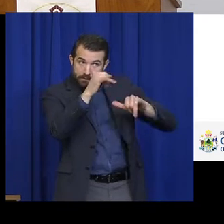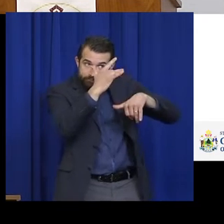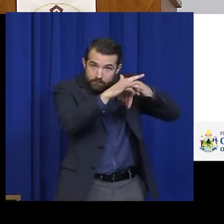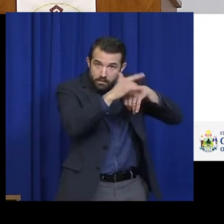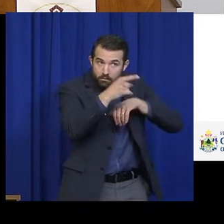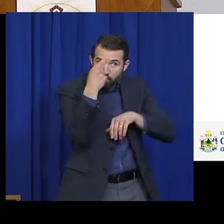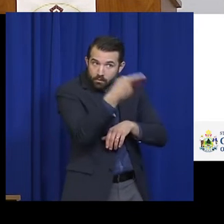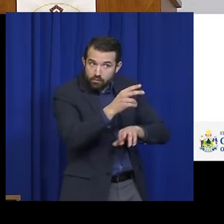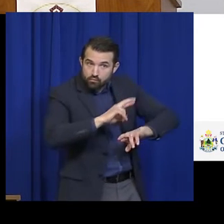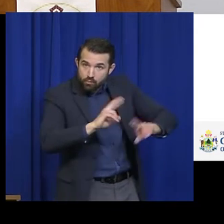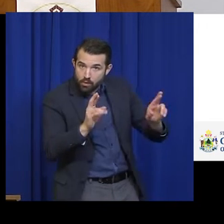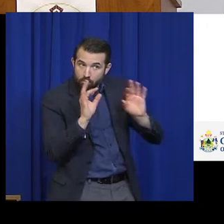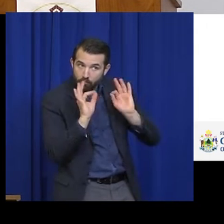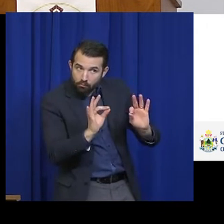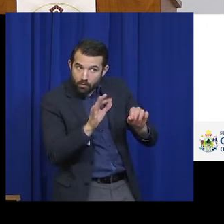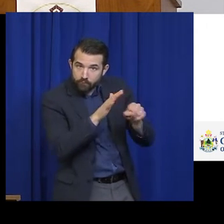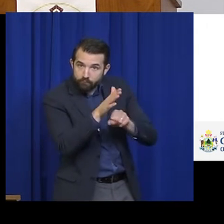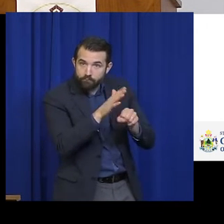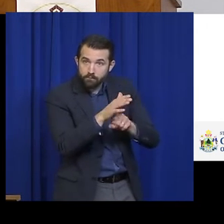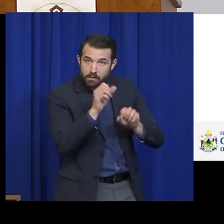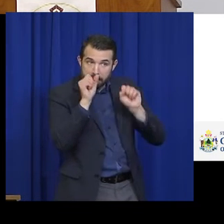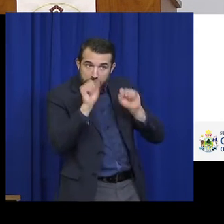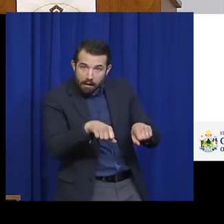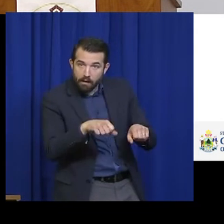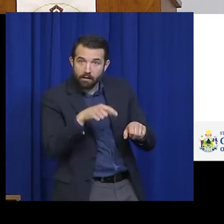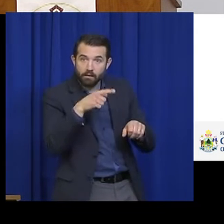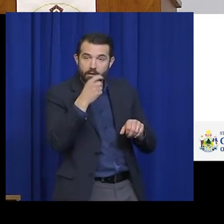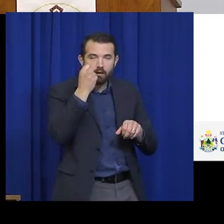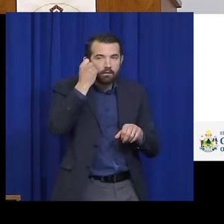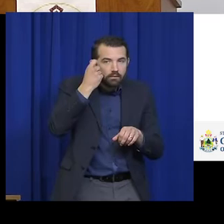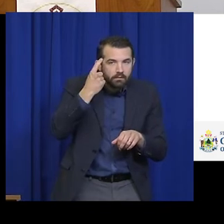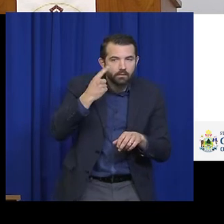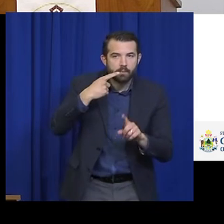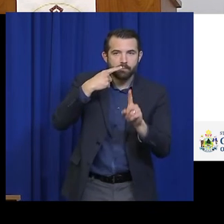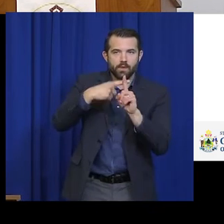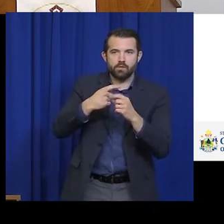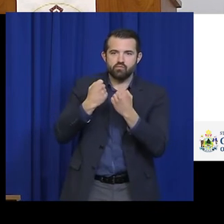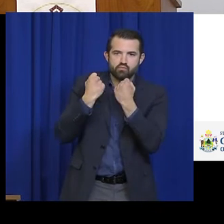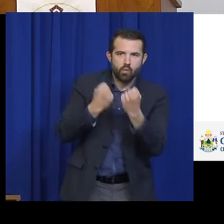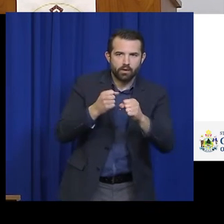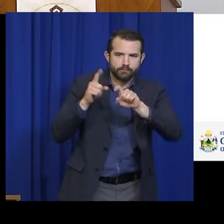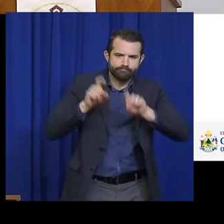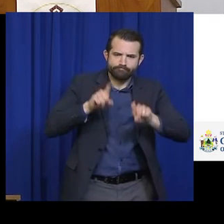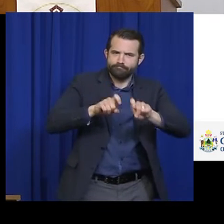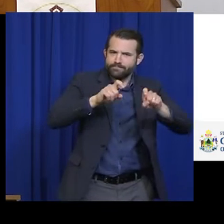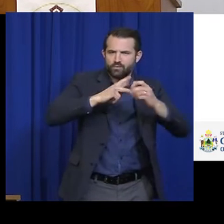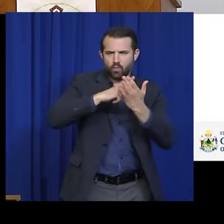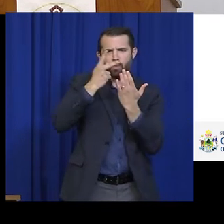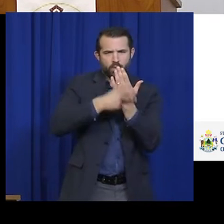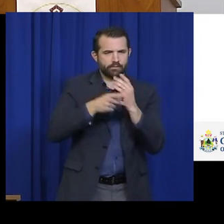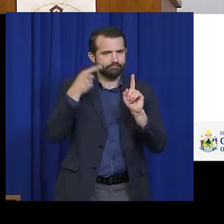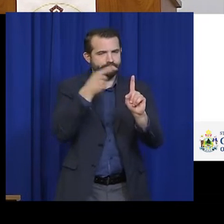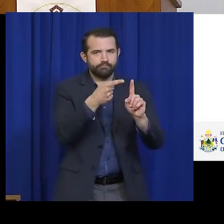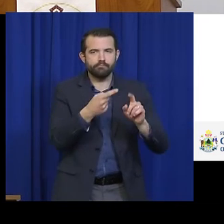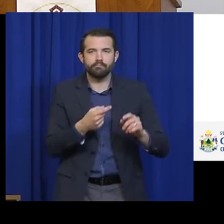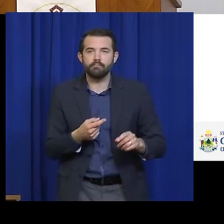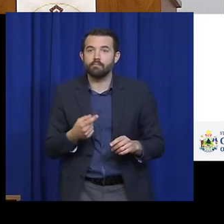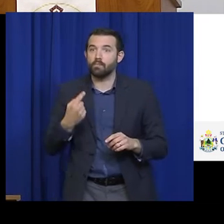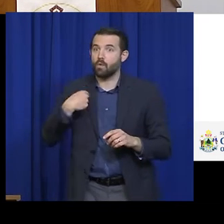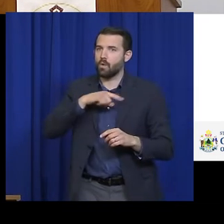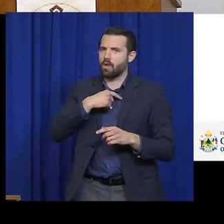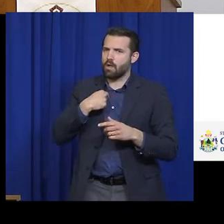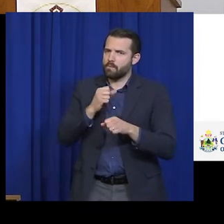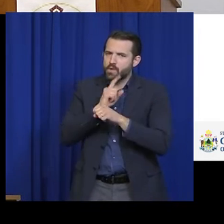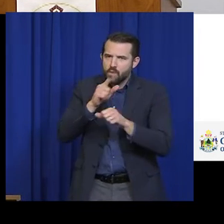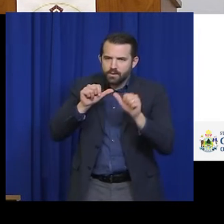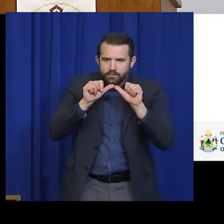state to engage in a robust testing program. As our administration gradually eases restrictions on some businesses